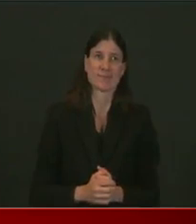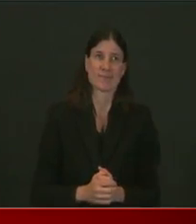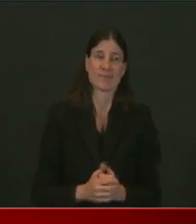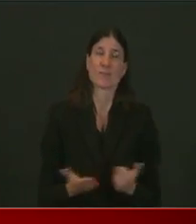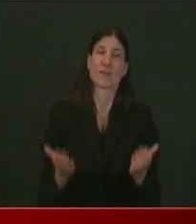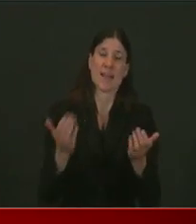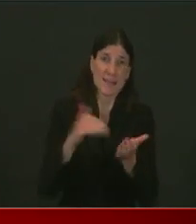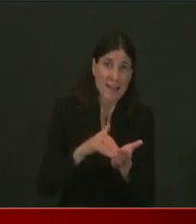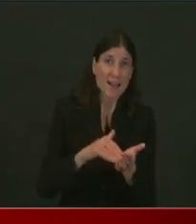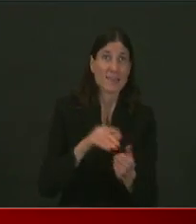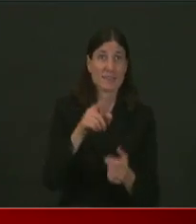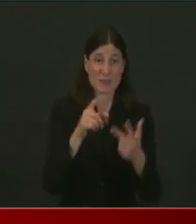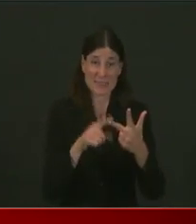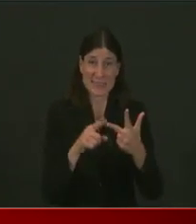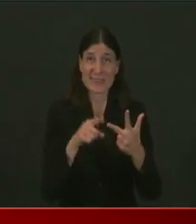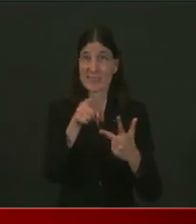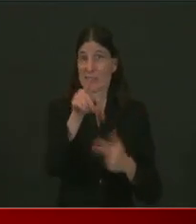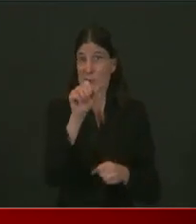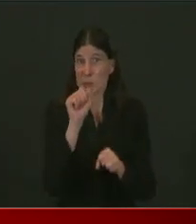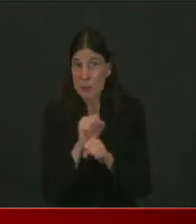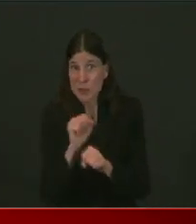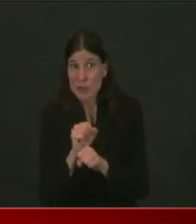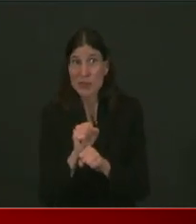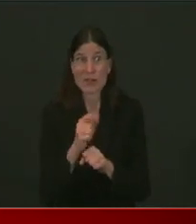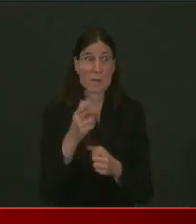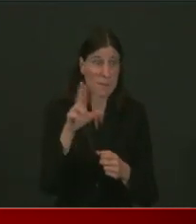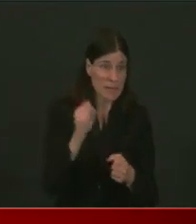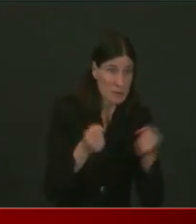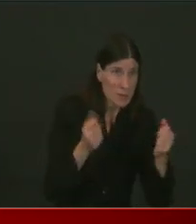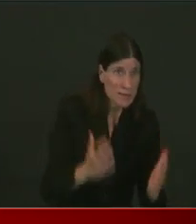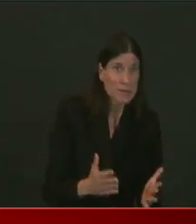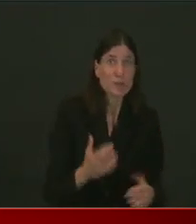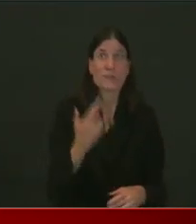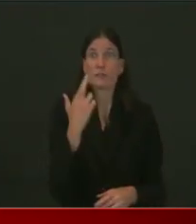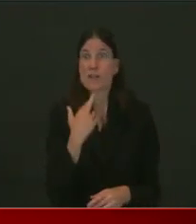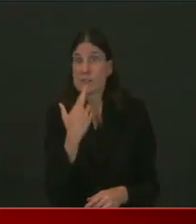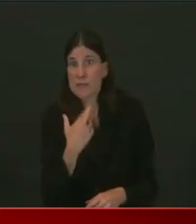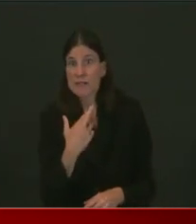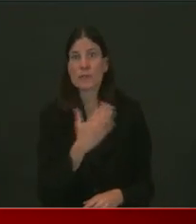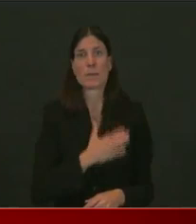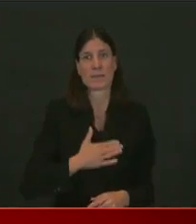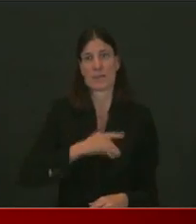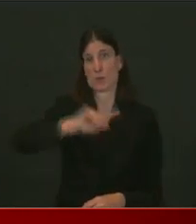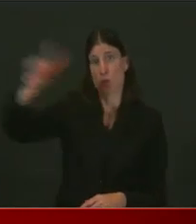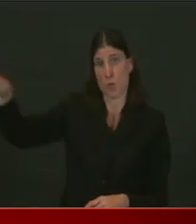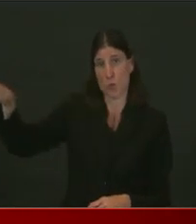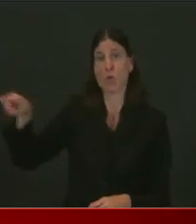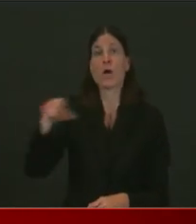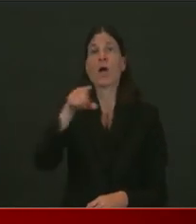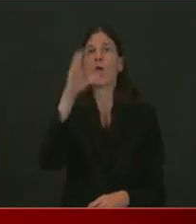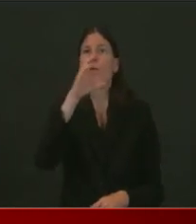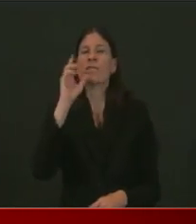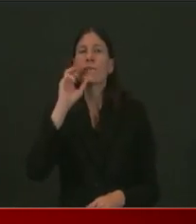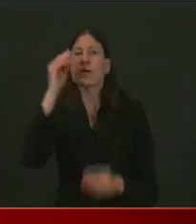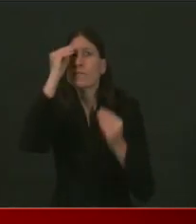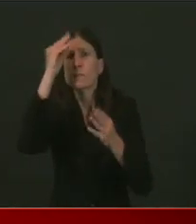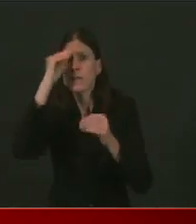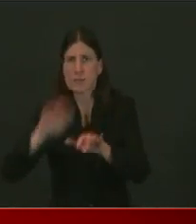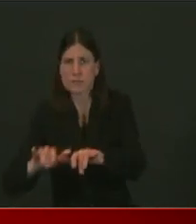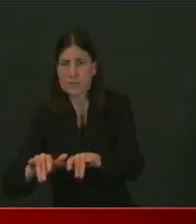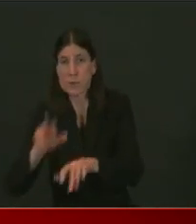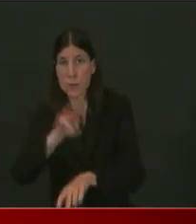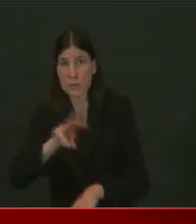bus drivers, you can go to portal.ri.gov, or you could call the Department of Health,